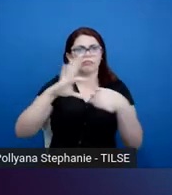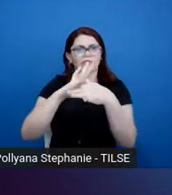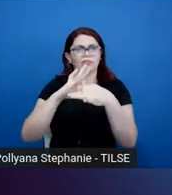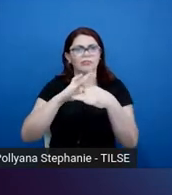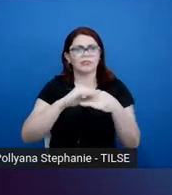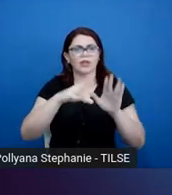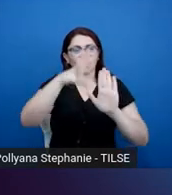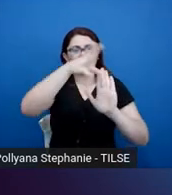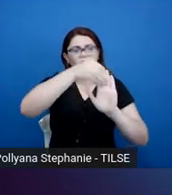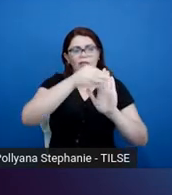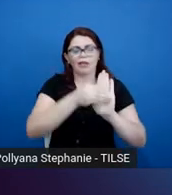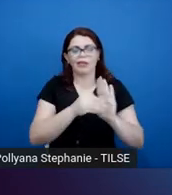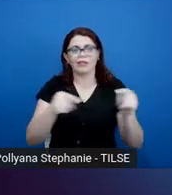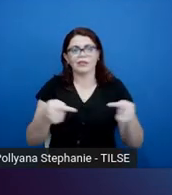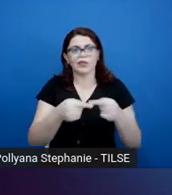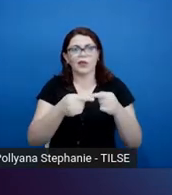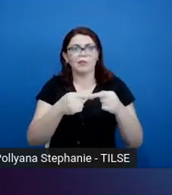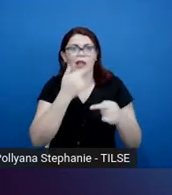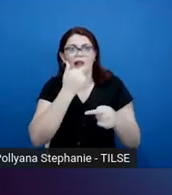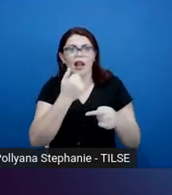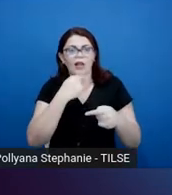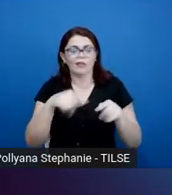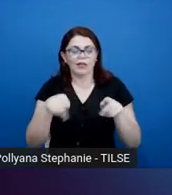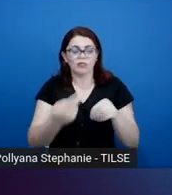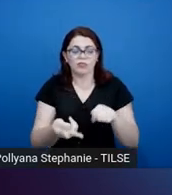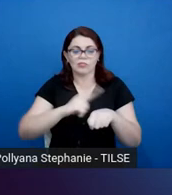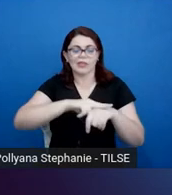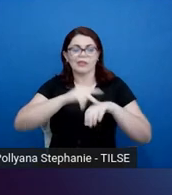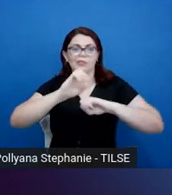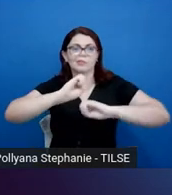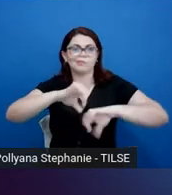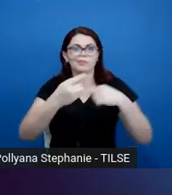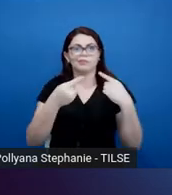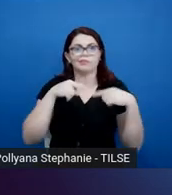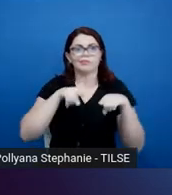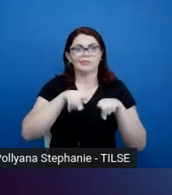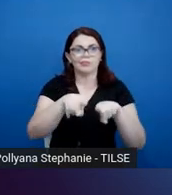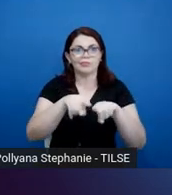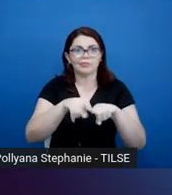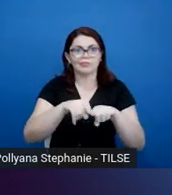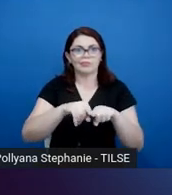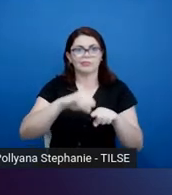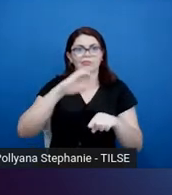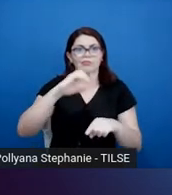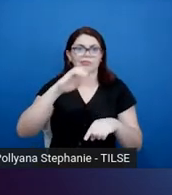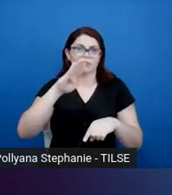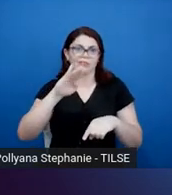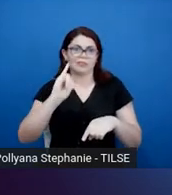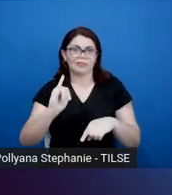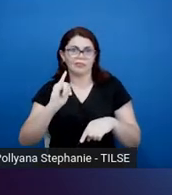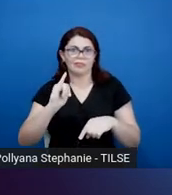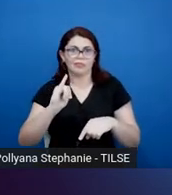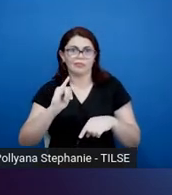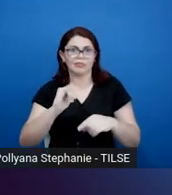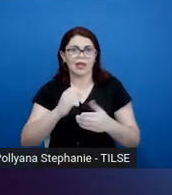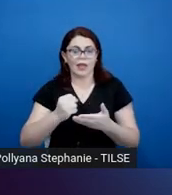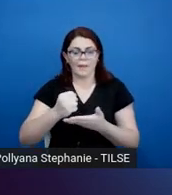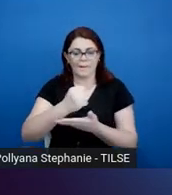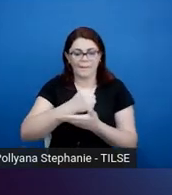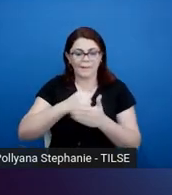content and language being taught together. Content-based instruction, referred to as CBI.